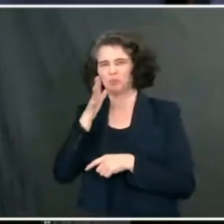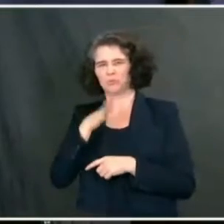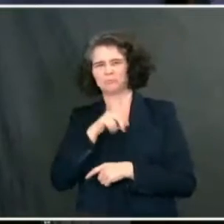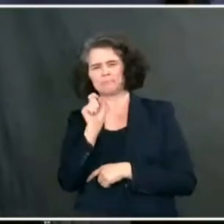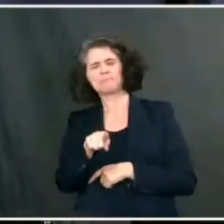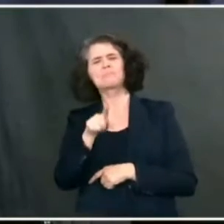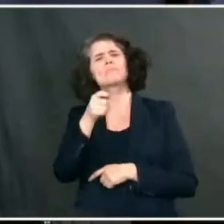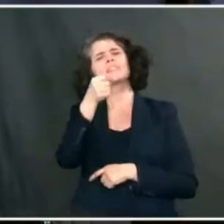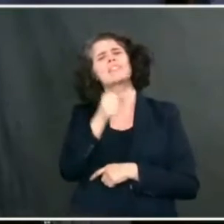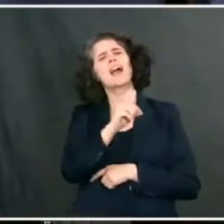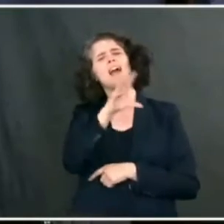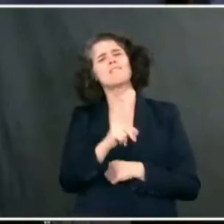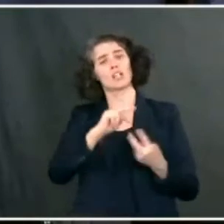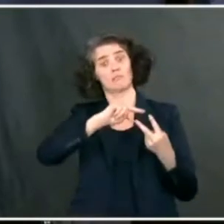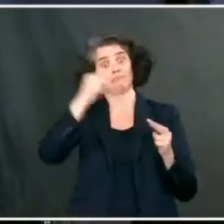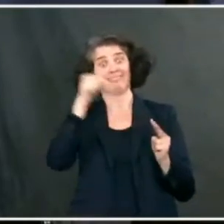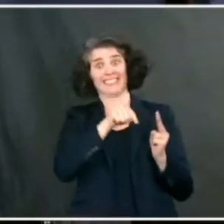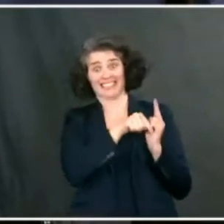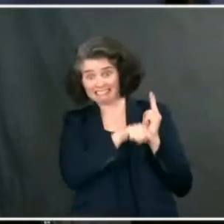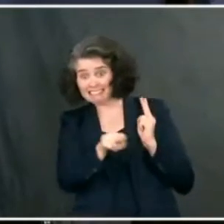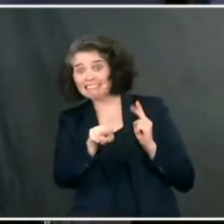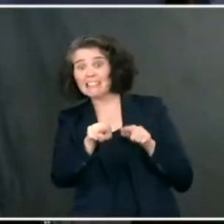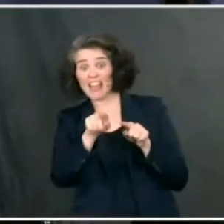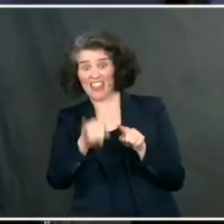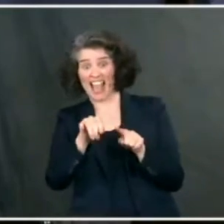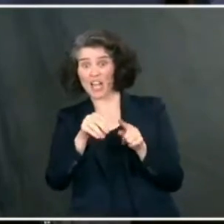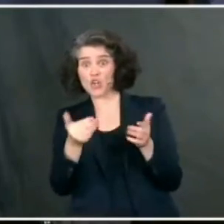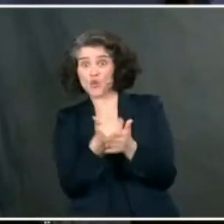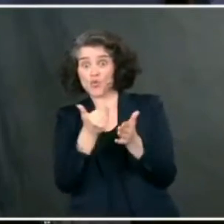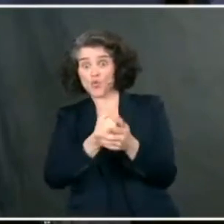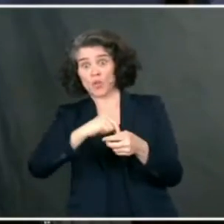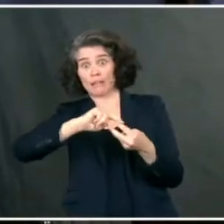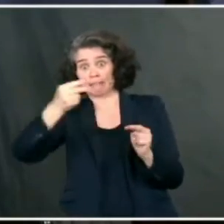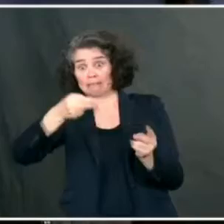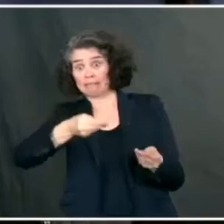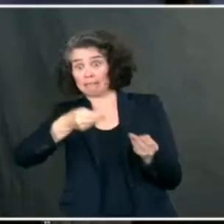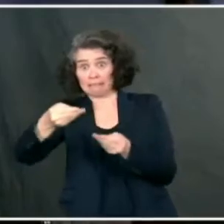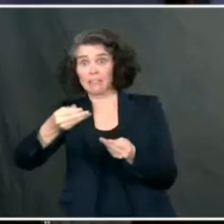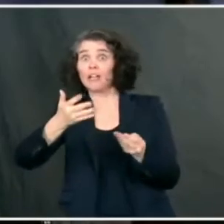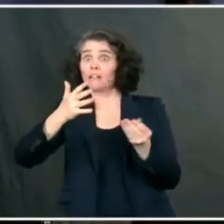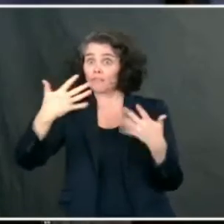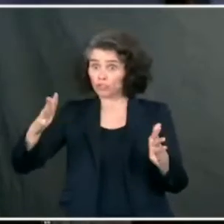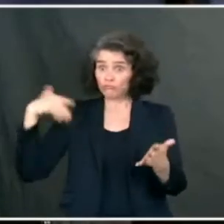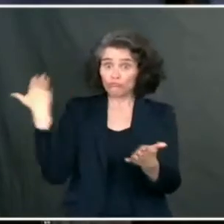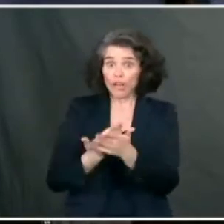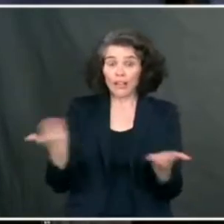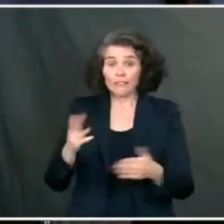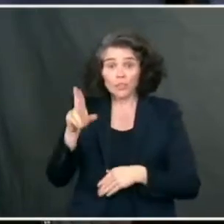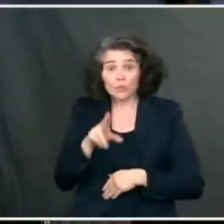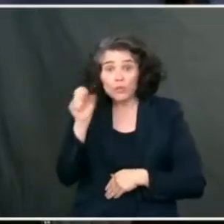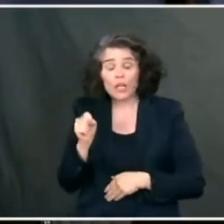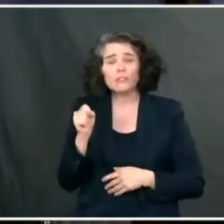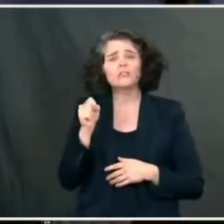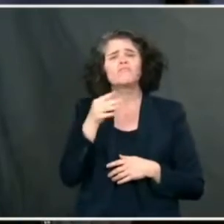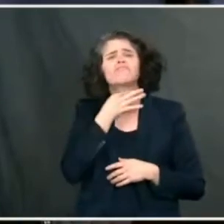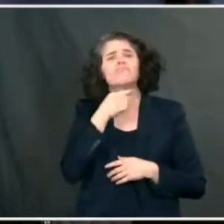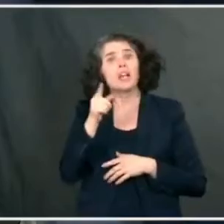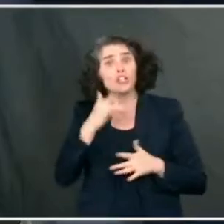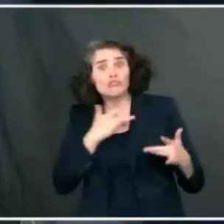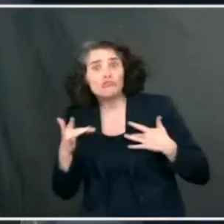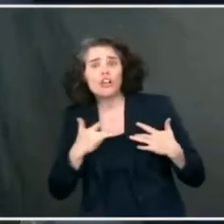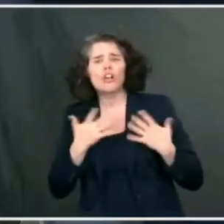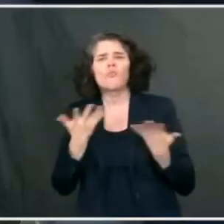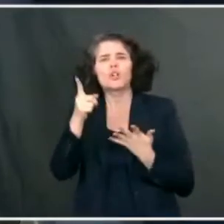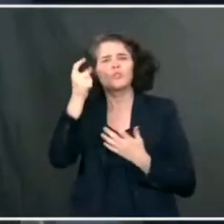South Africa. Has that strain made its way to the United States? And what, if any, concerns do you have? How much do we understand about Great